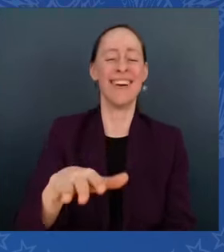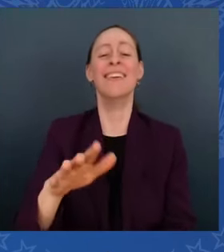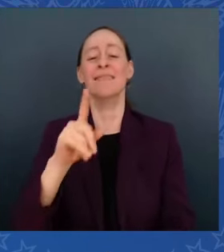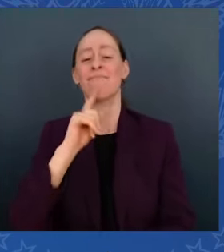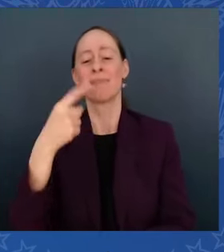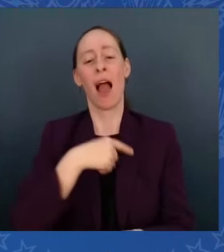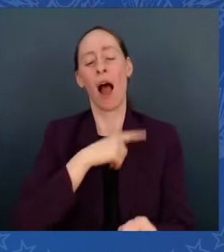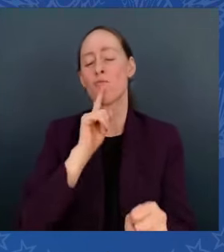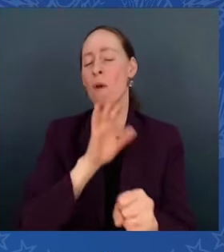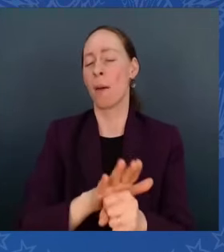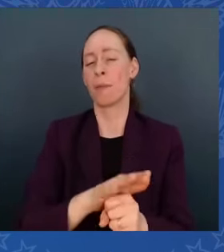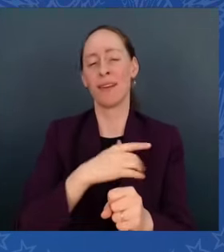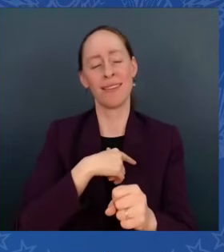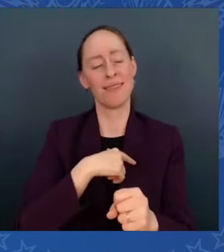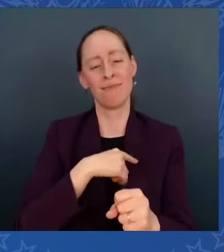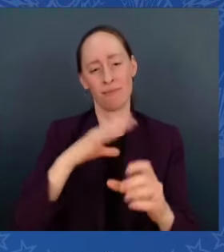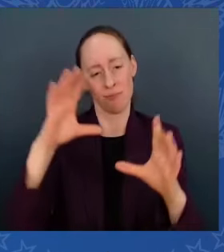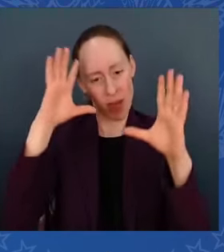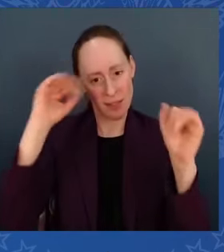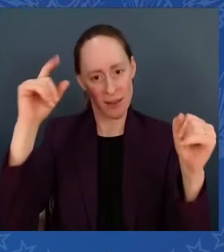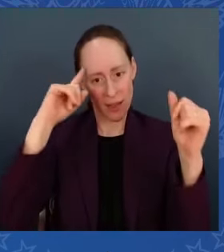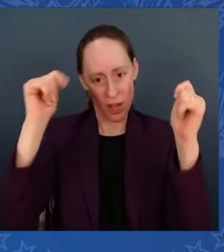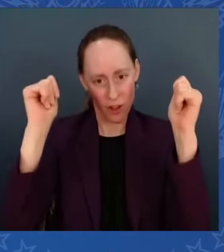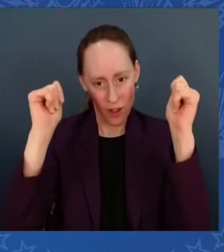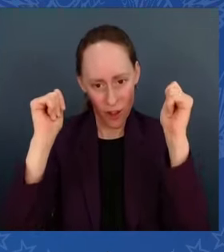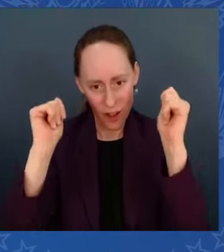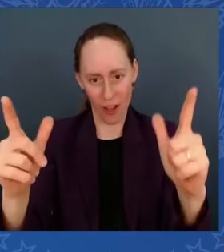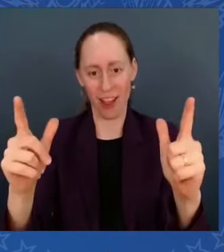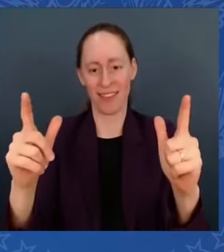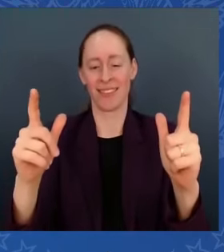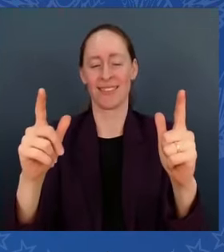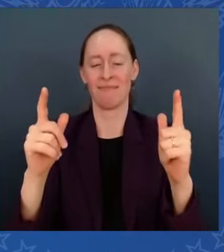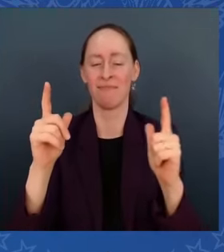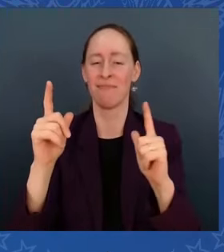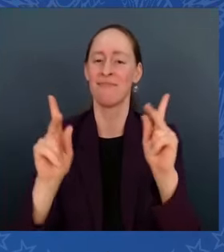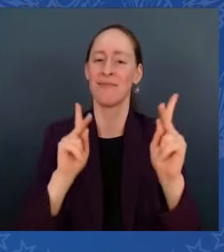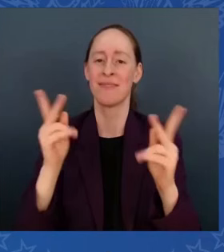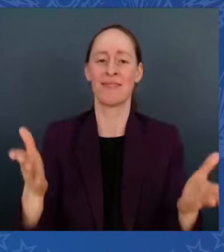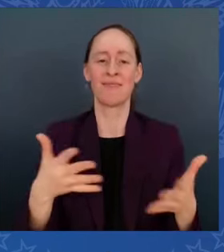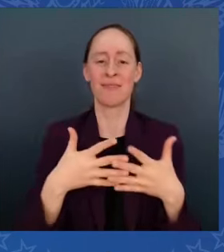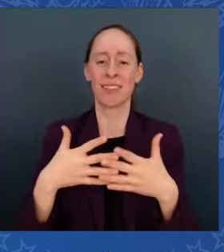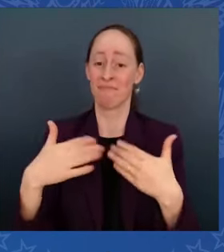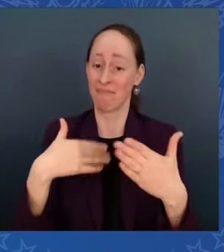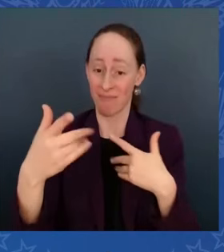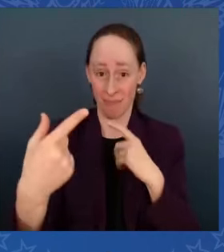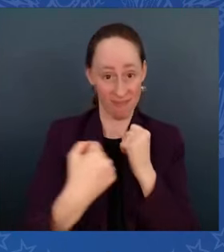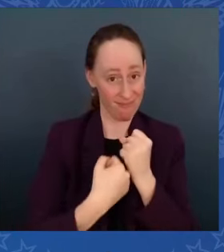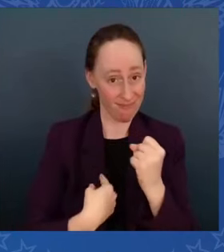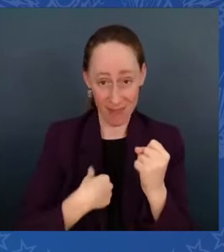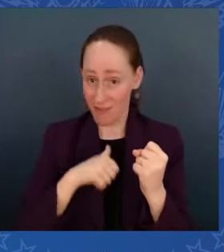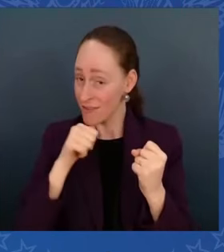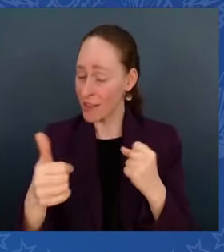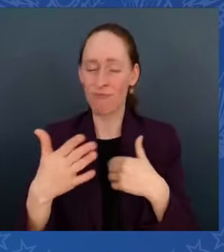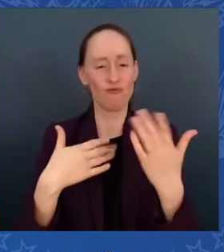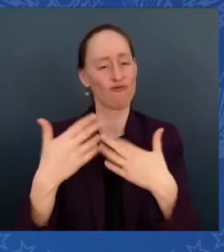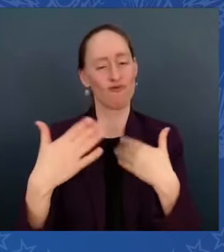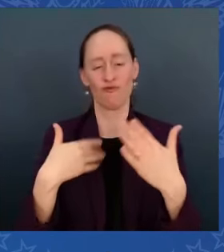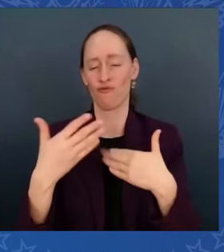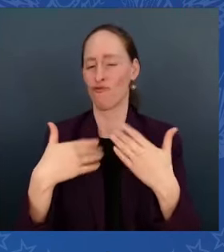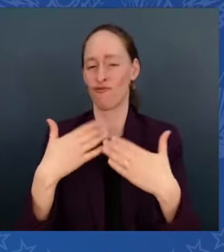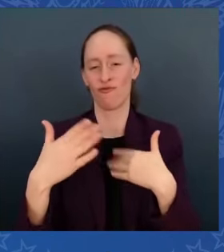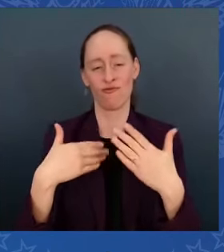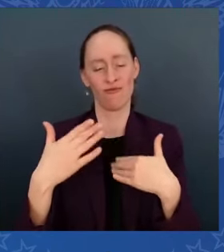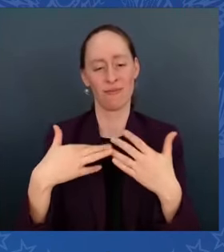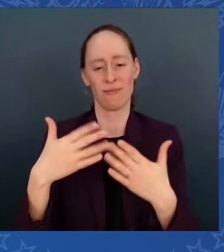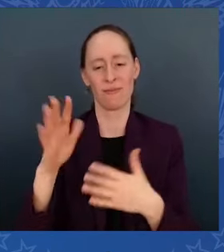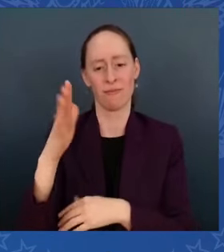Whether you — whether you voted for me or not. Because we owe it to the American people.